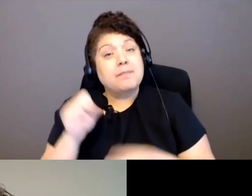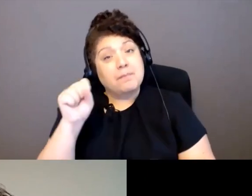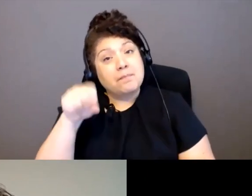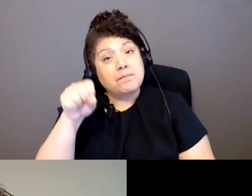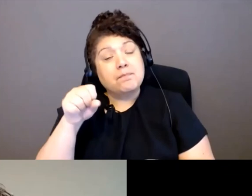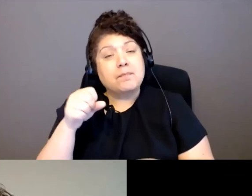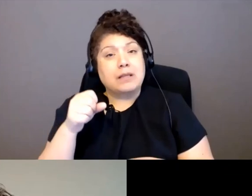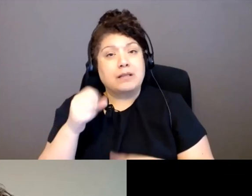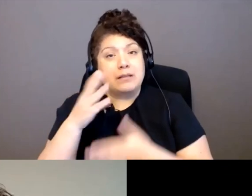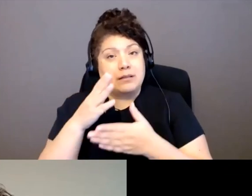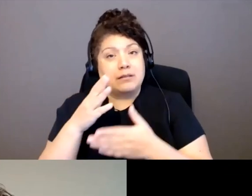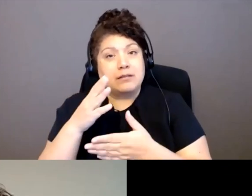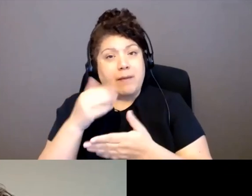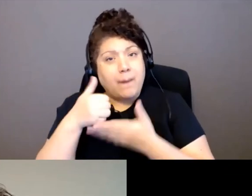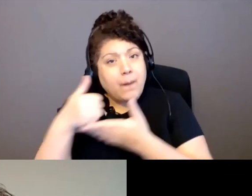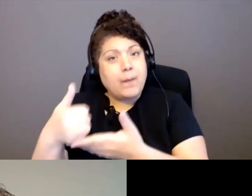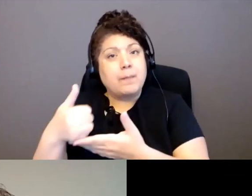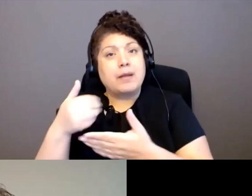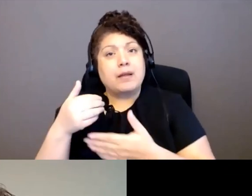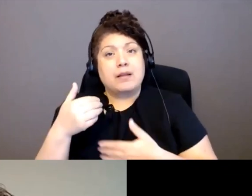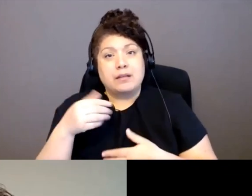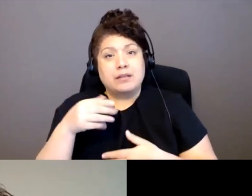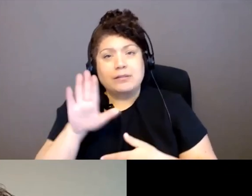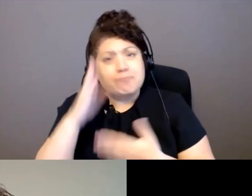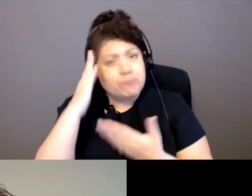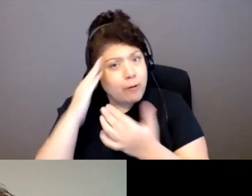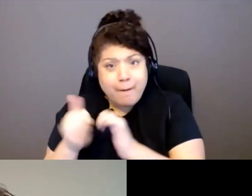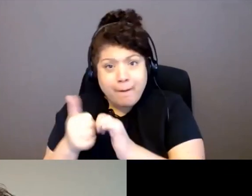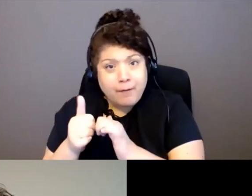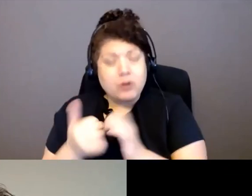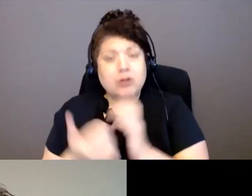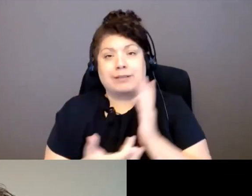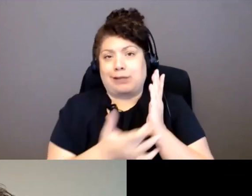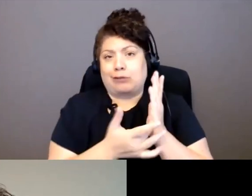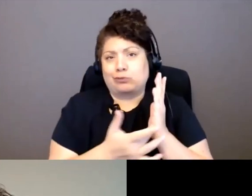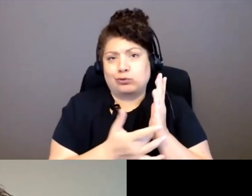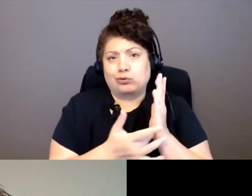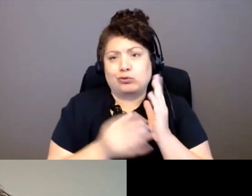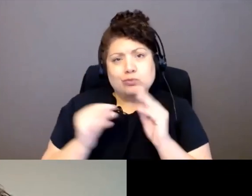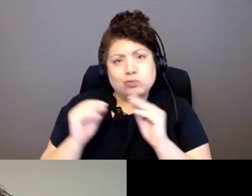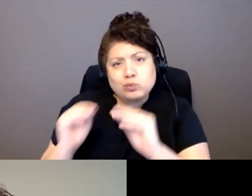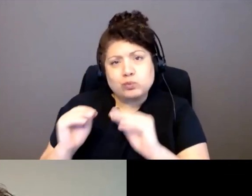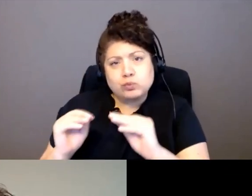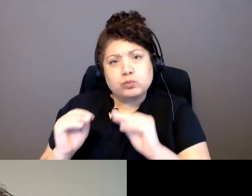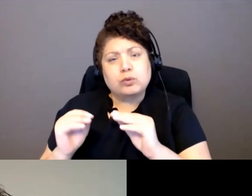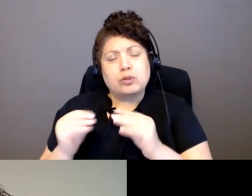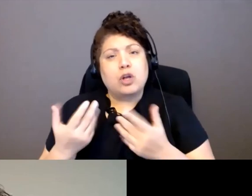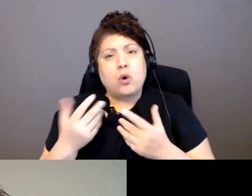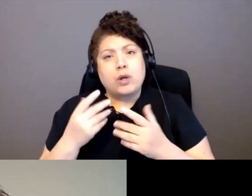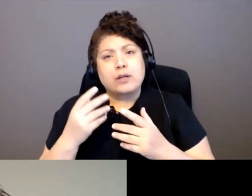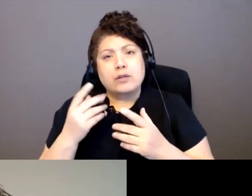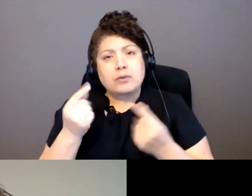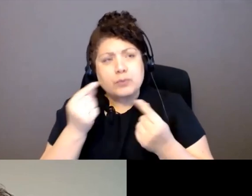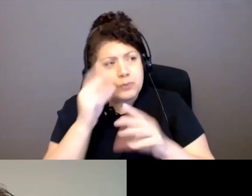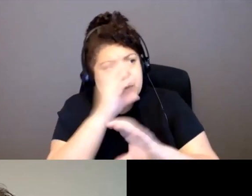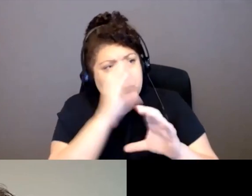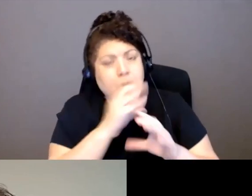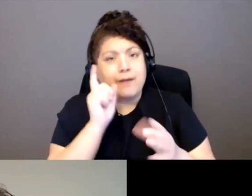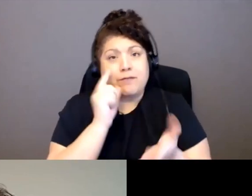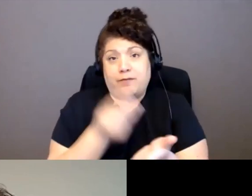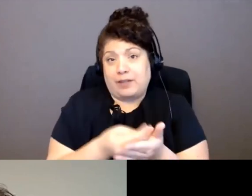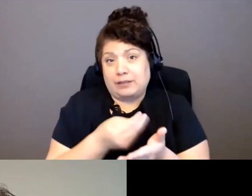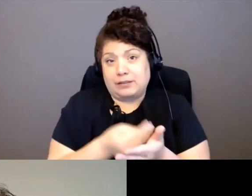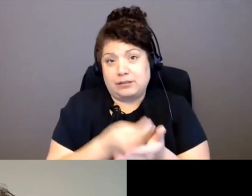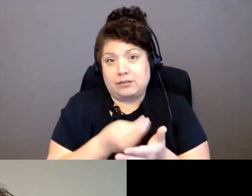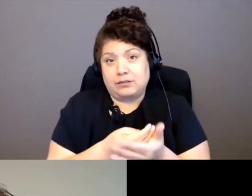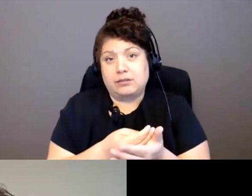those technologies, uh, to provide for, for fundings, uh, they, they are